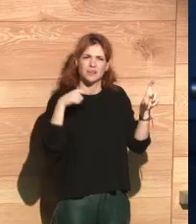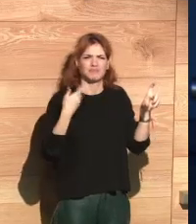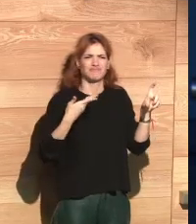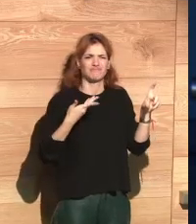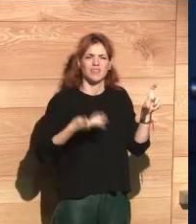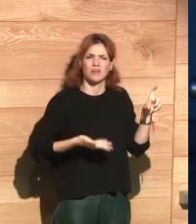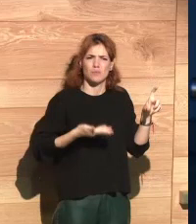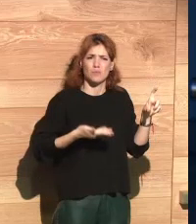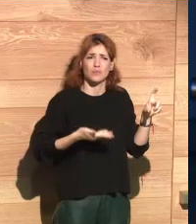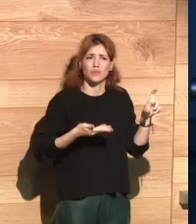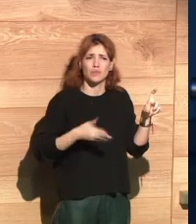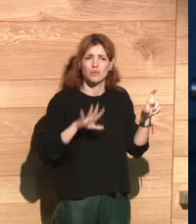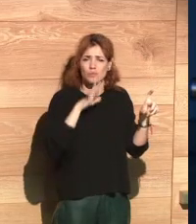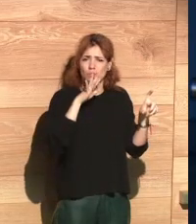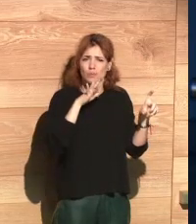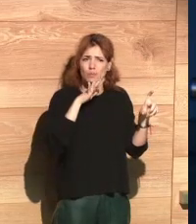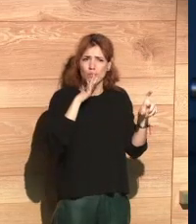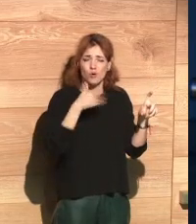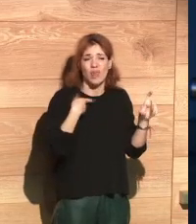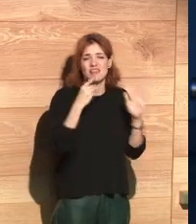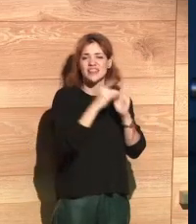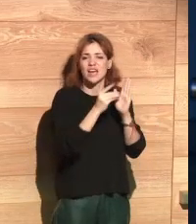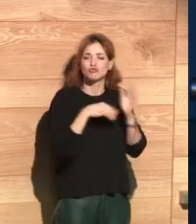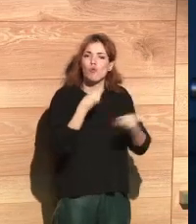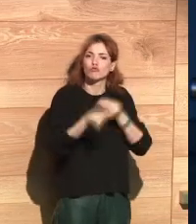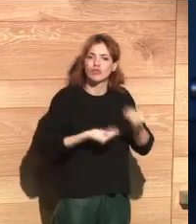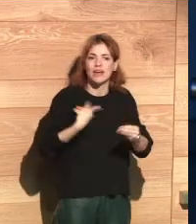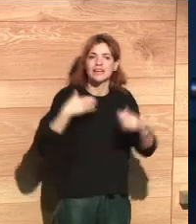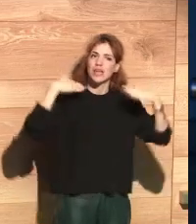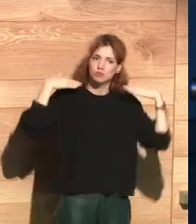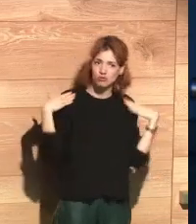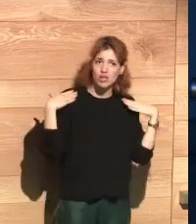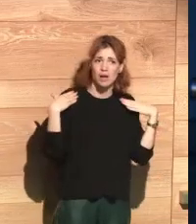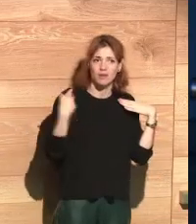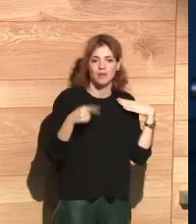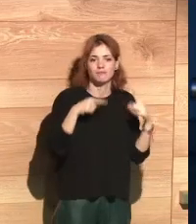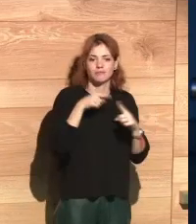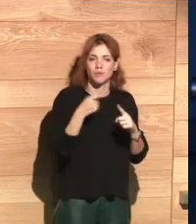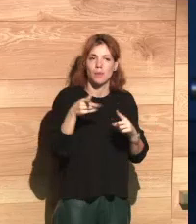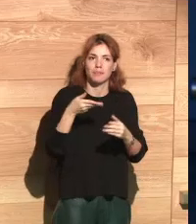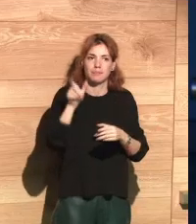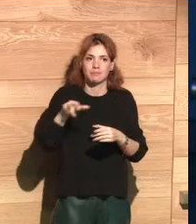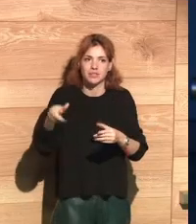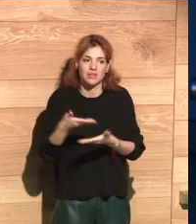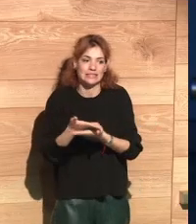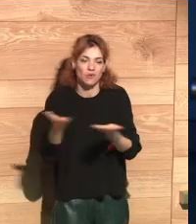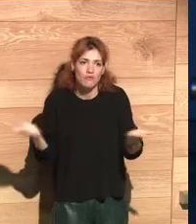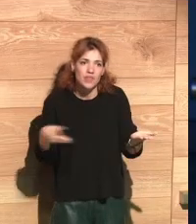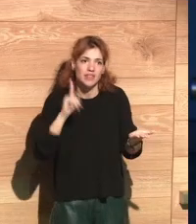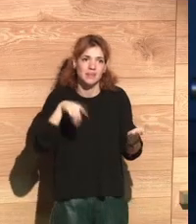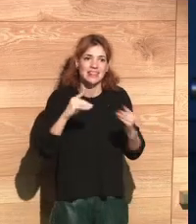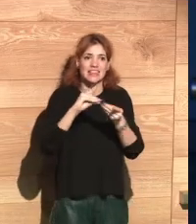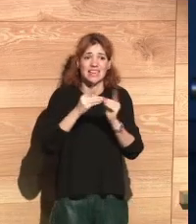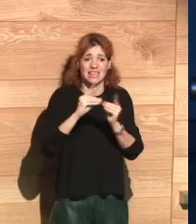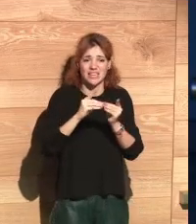responsibility. We need to defend values and make a responsible use of data in order to generate trust in the